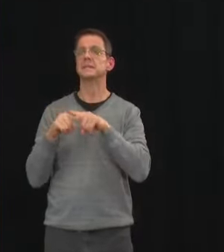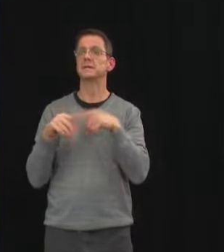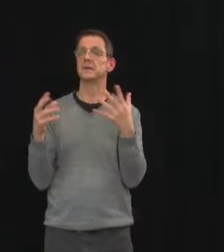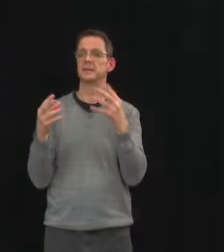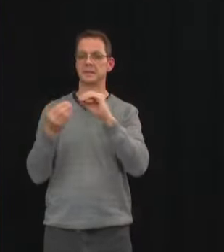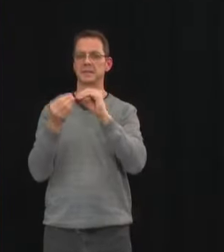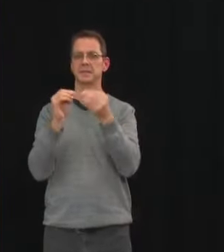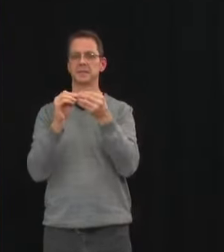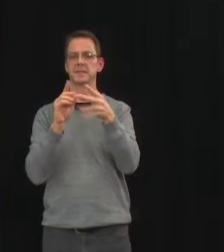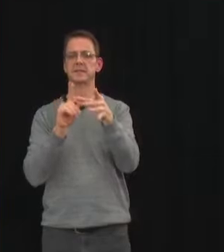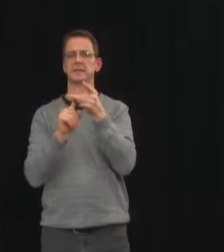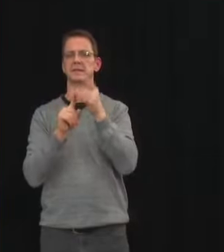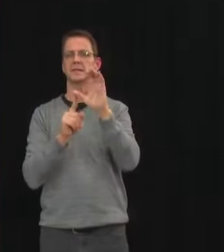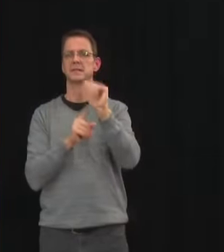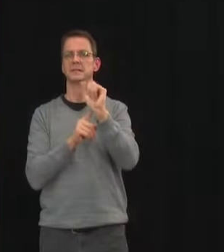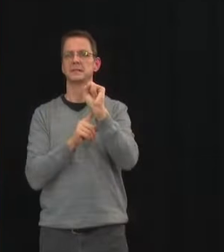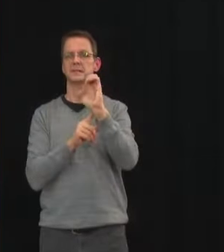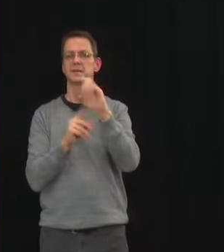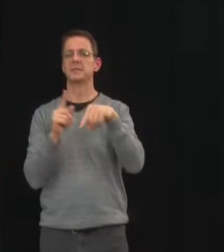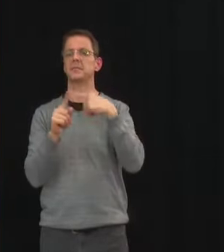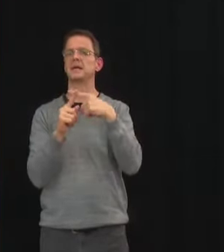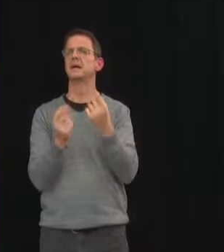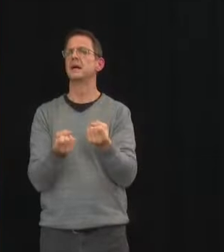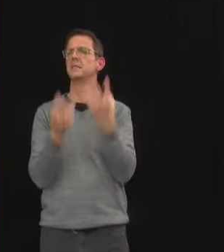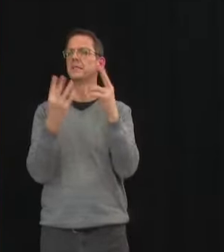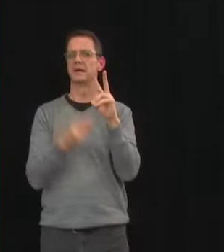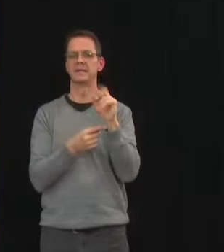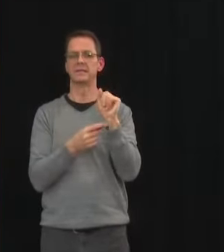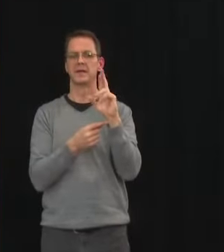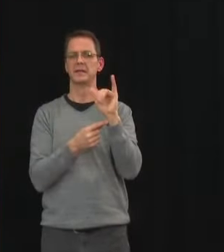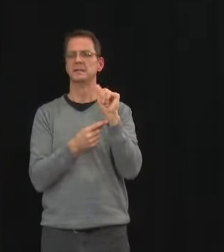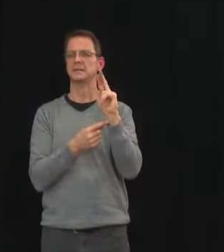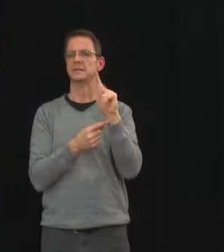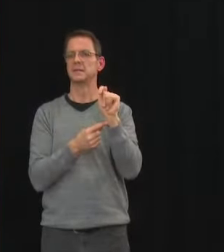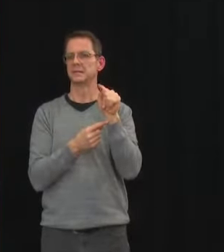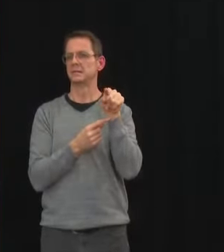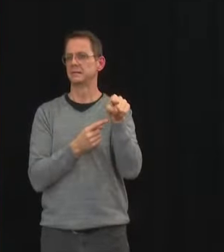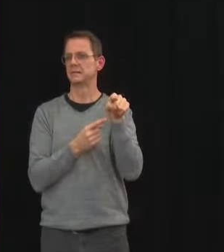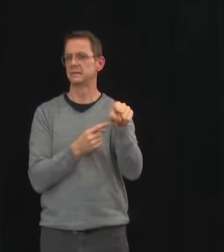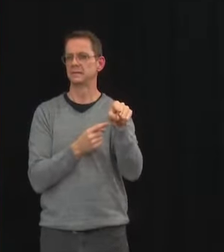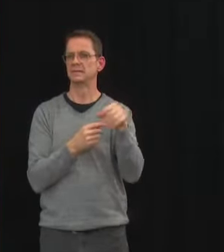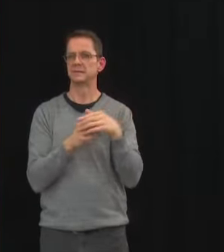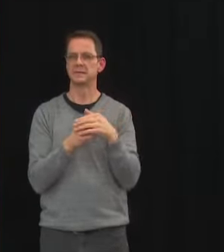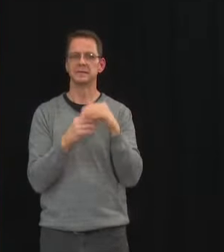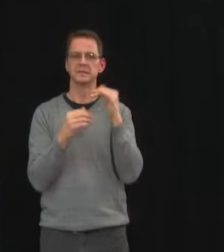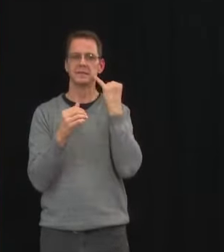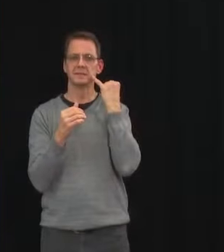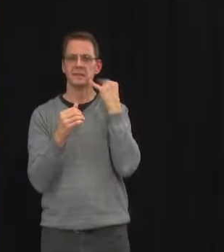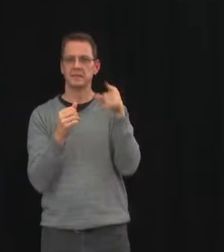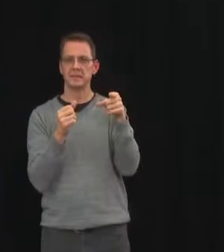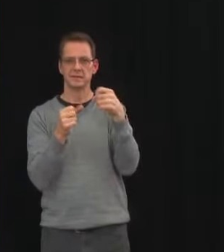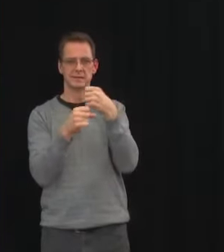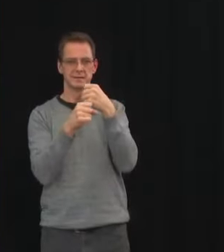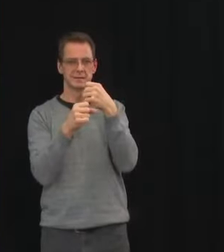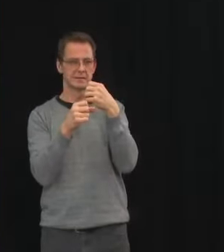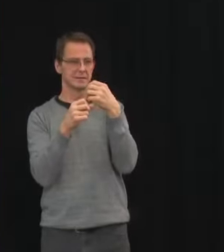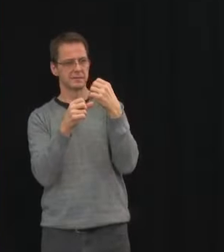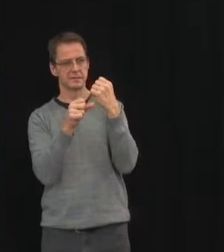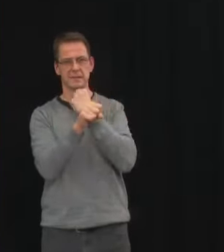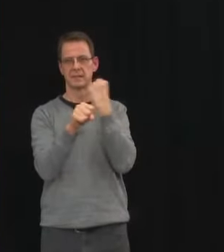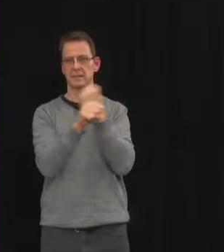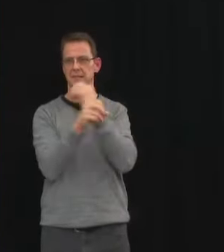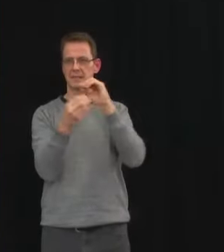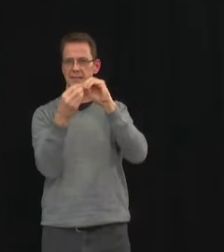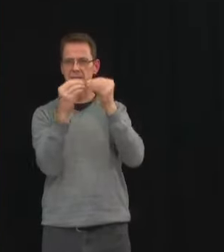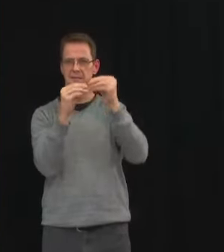uh inferred rate of transmission and those those other key metrics if they start going down in the right direction uh I think we can absolutely look forward to taking